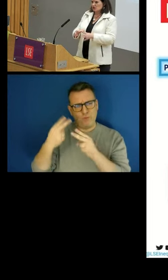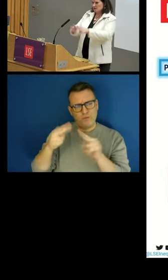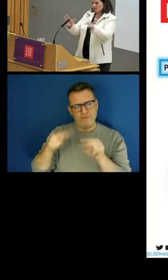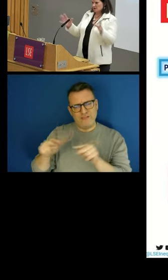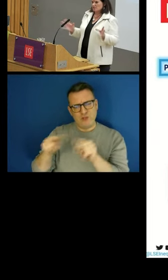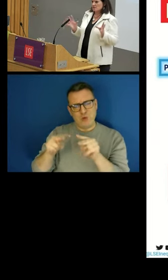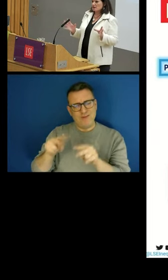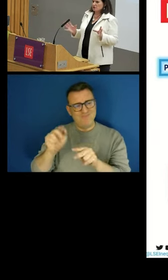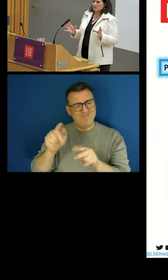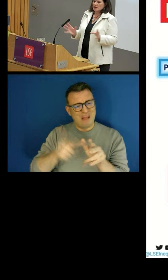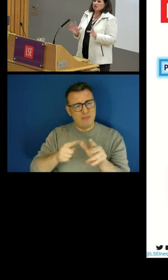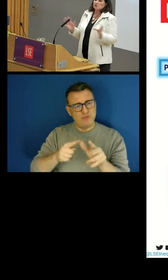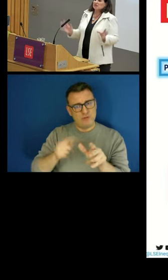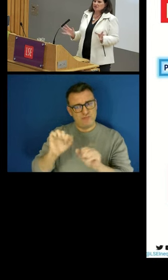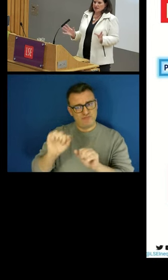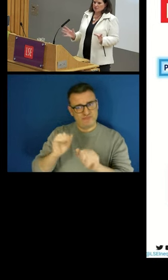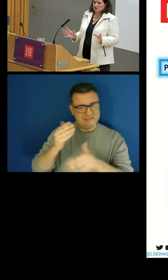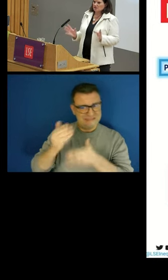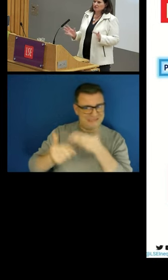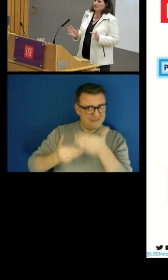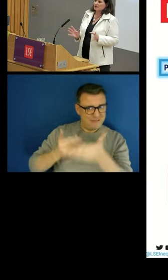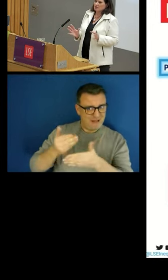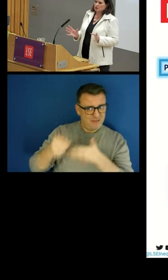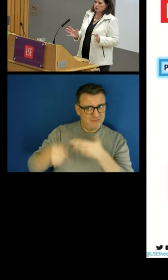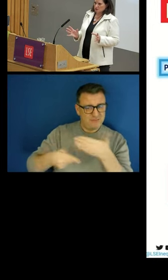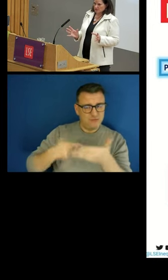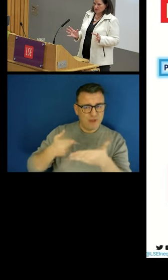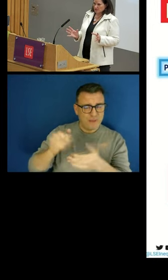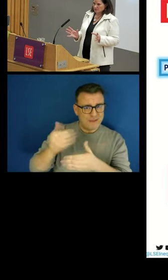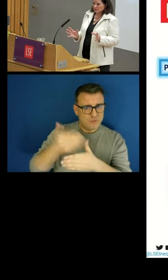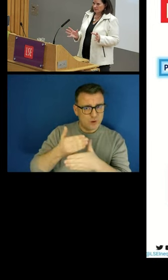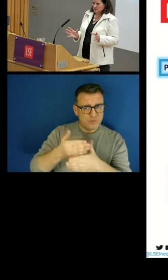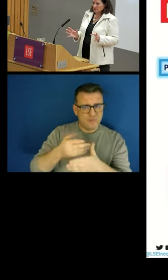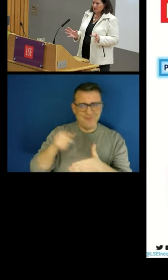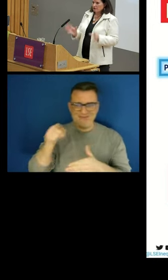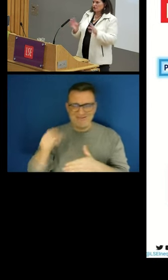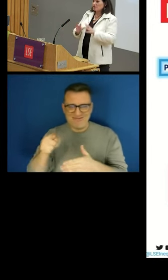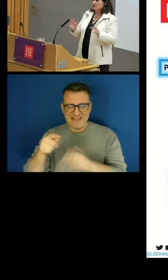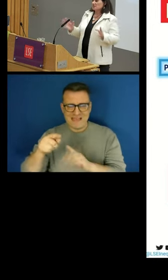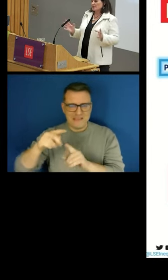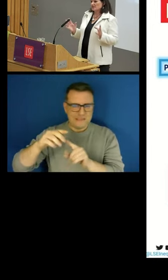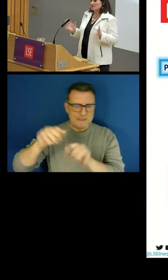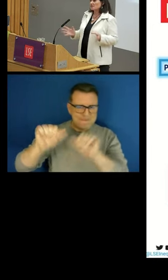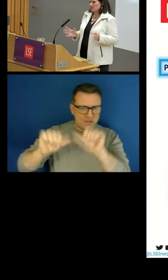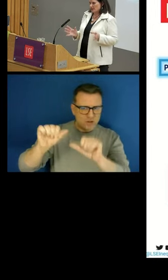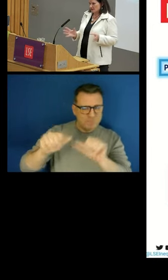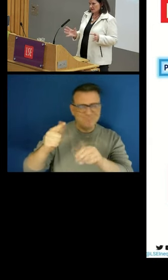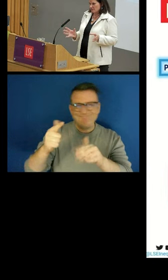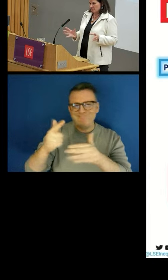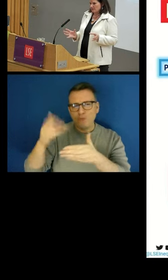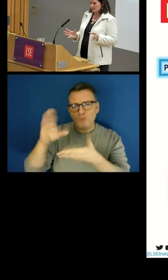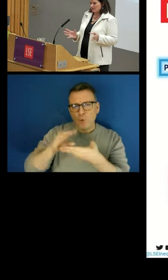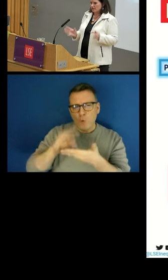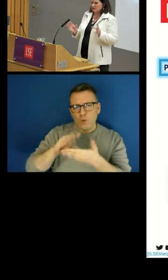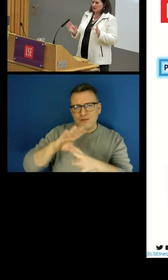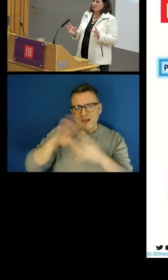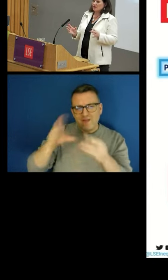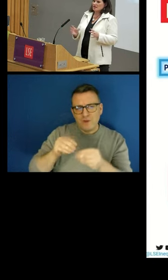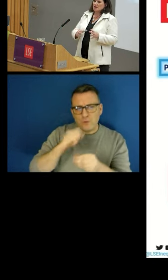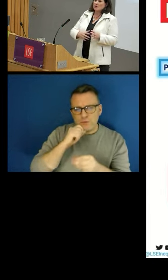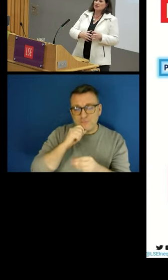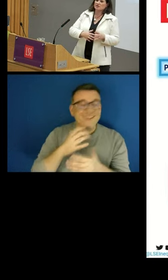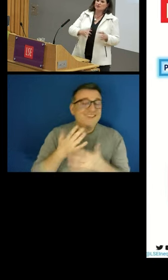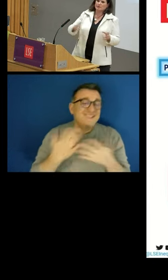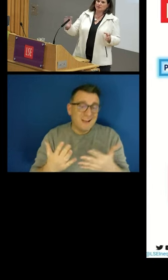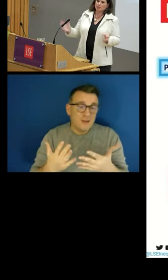you will see that this measure by no means captures everything that he talked about. Now, no database does capture everything. And if you